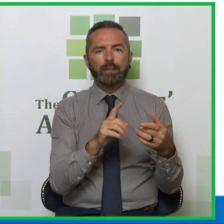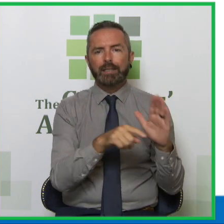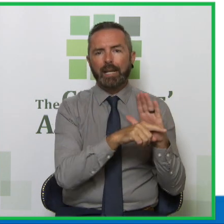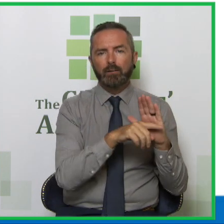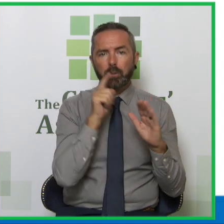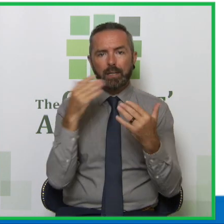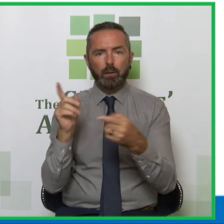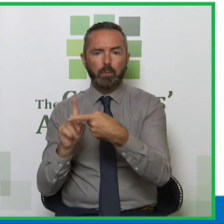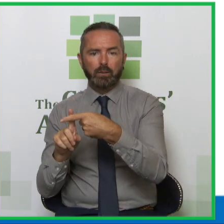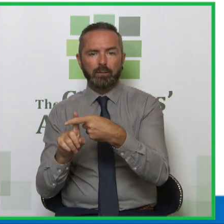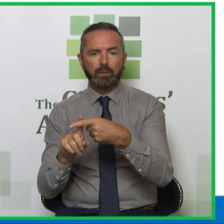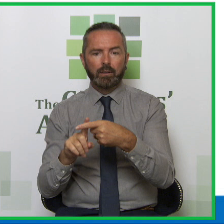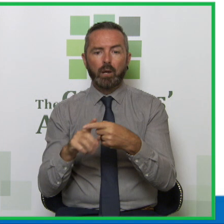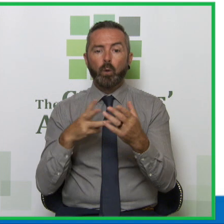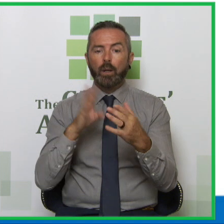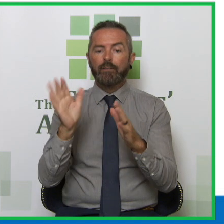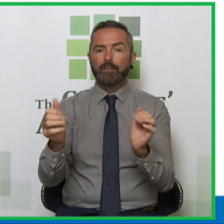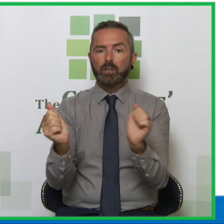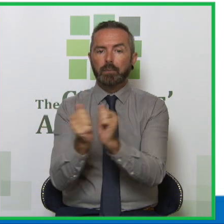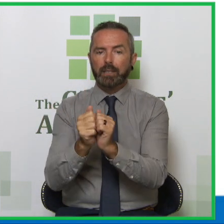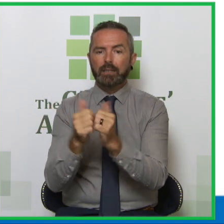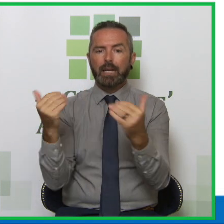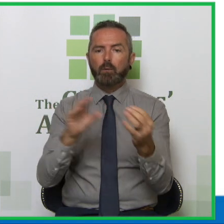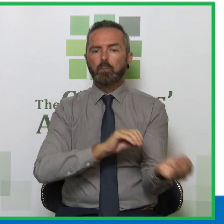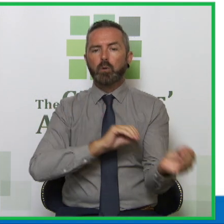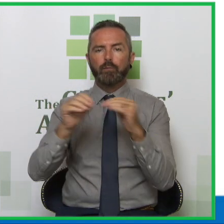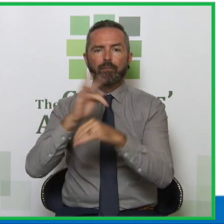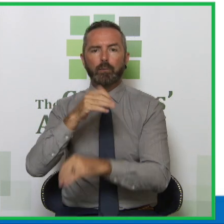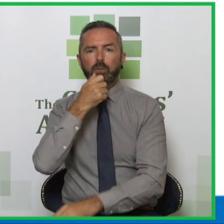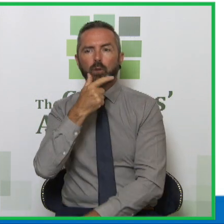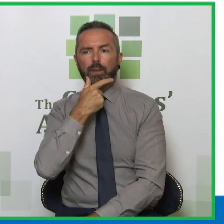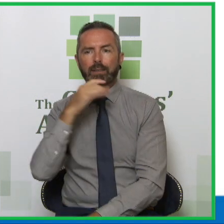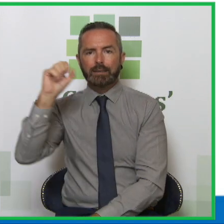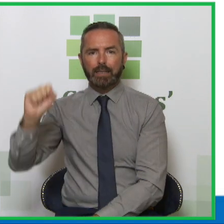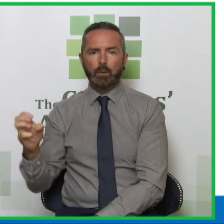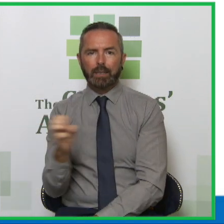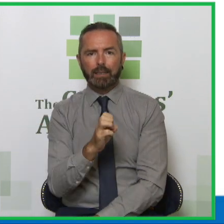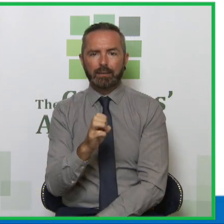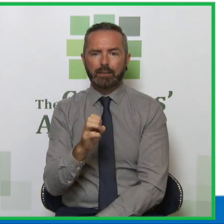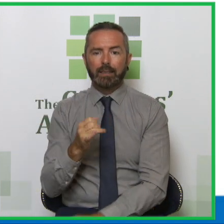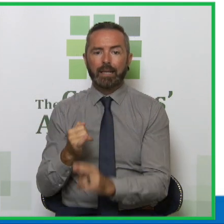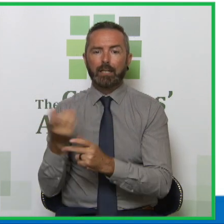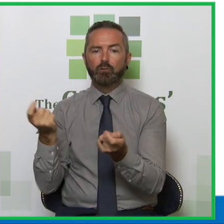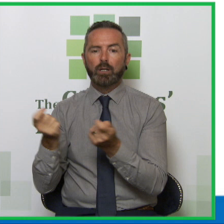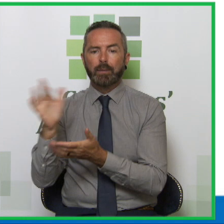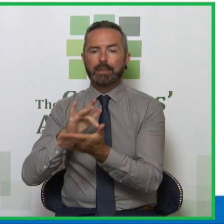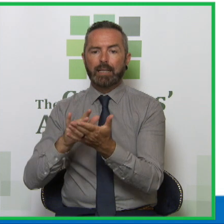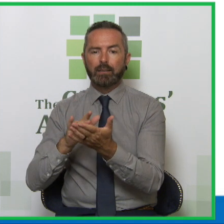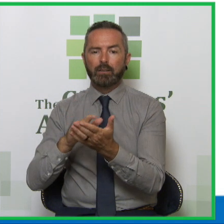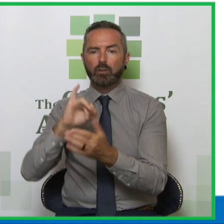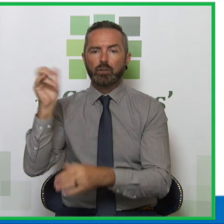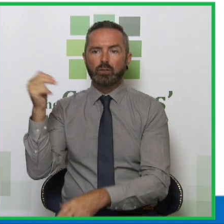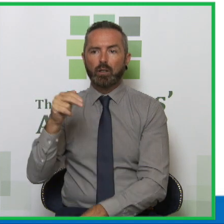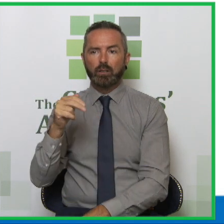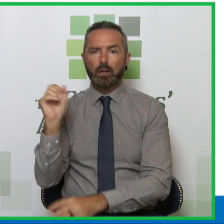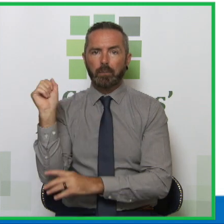John he was now out of Dublin. He was living in the southeast. As we sat in this beautiful little room in a treatment center he bent down. He